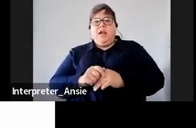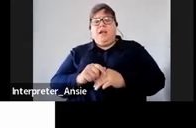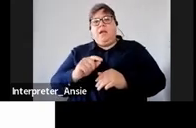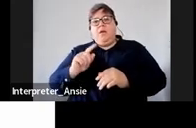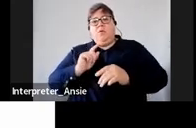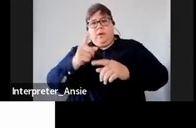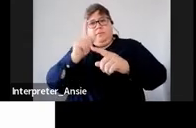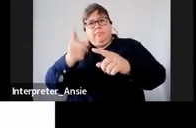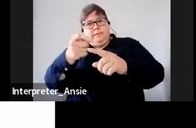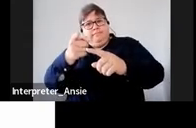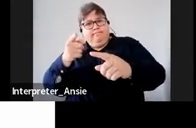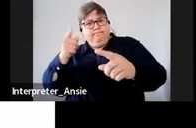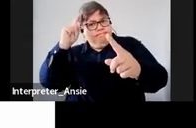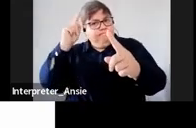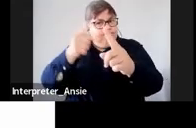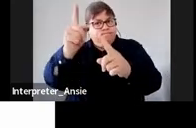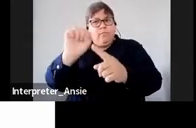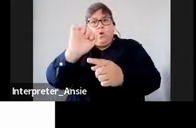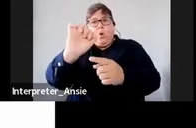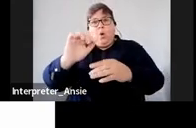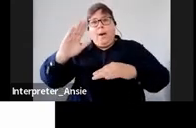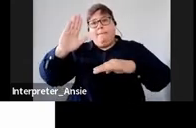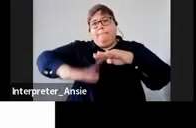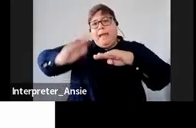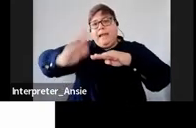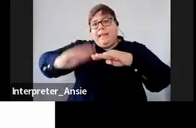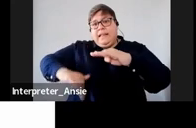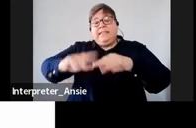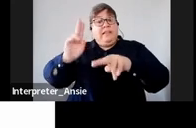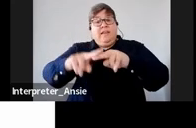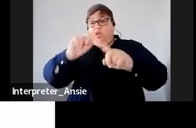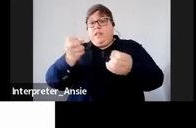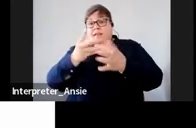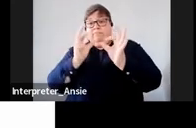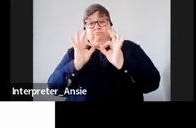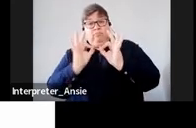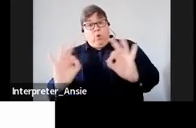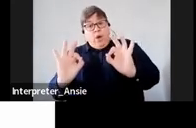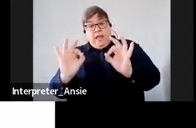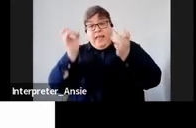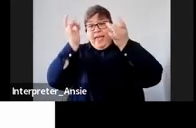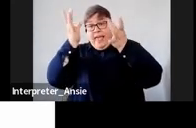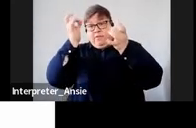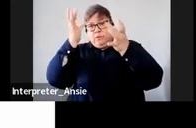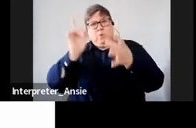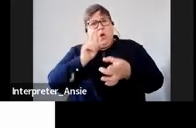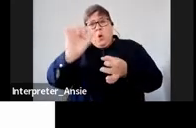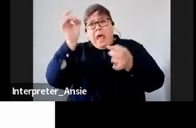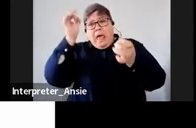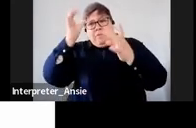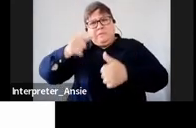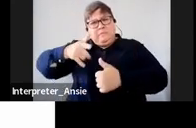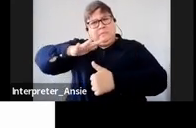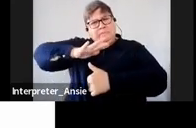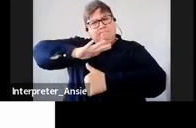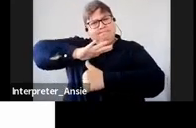for not providing service with the correct address so it's very very important that we update our contact details with SAR